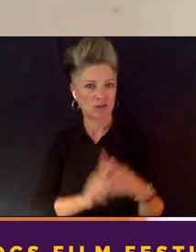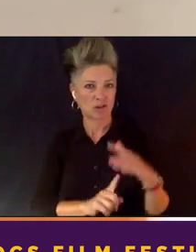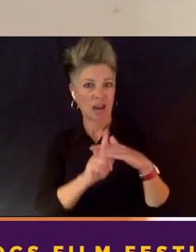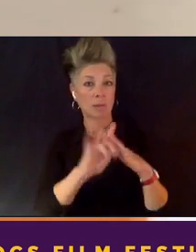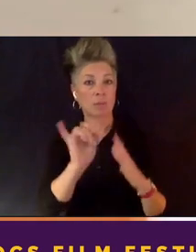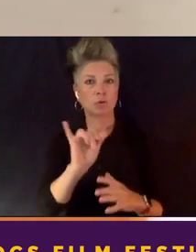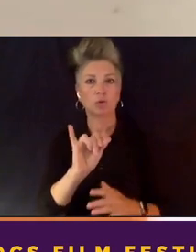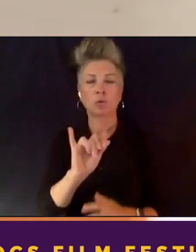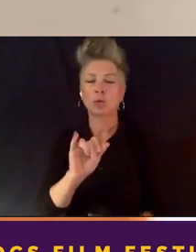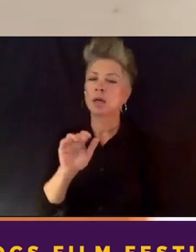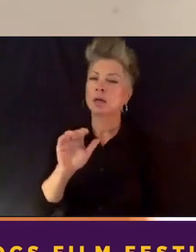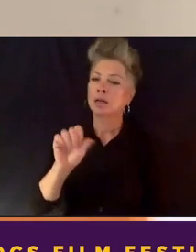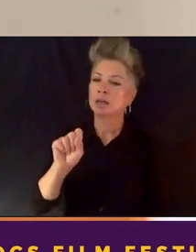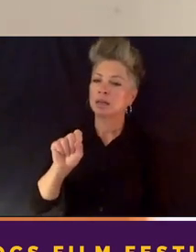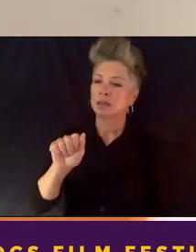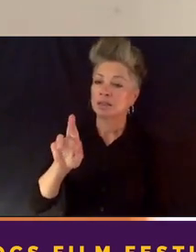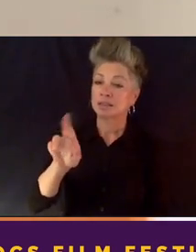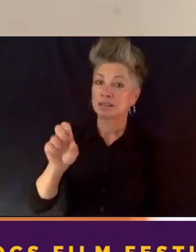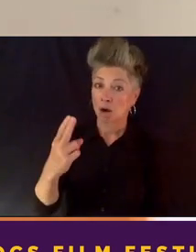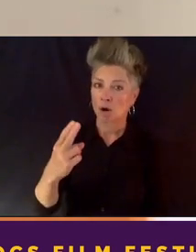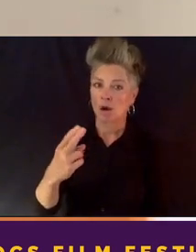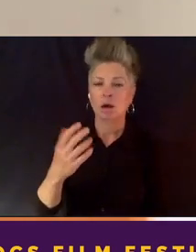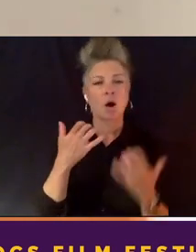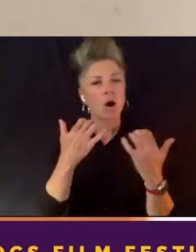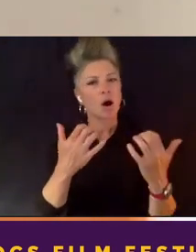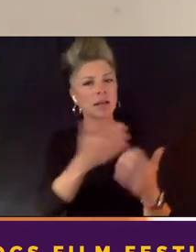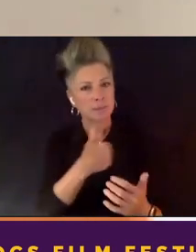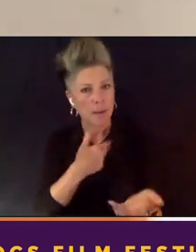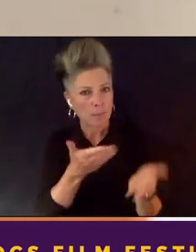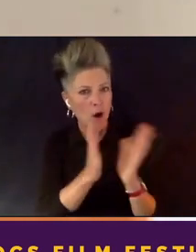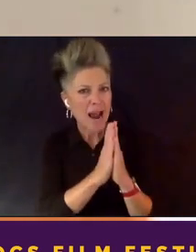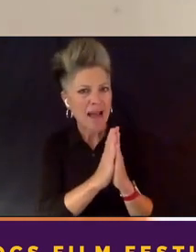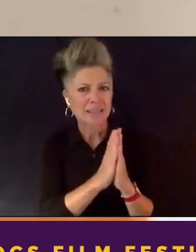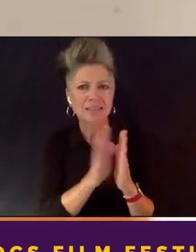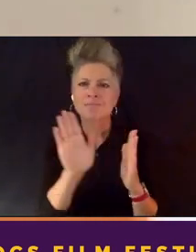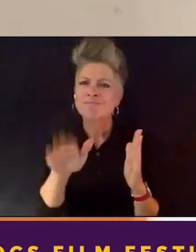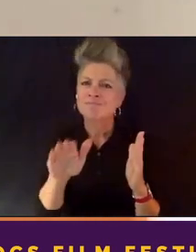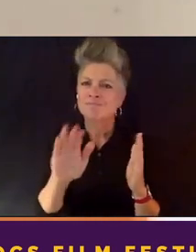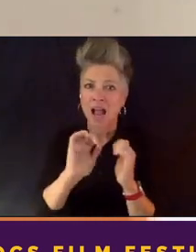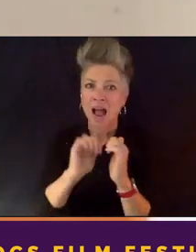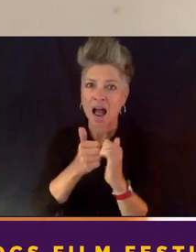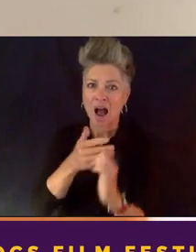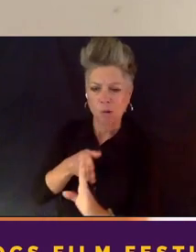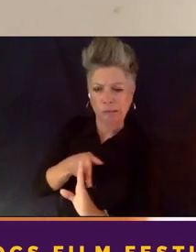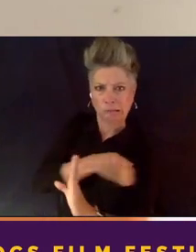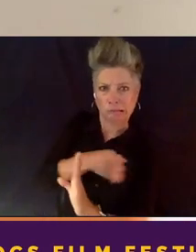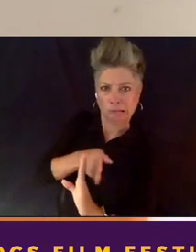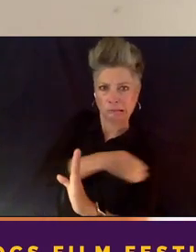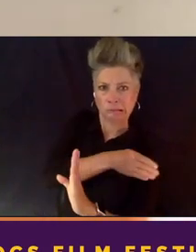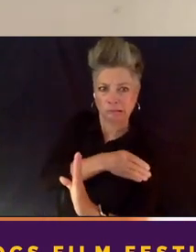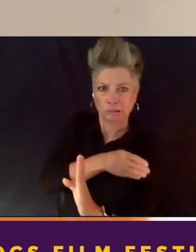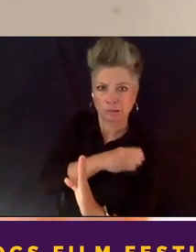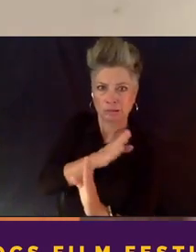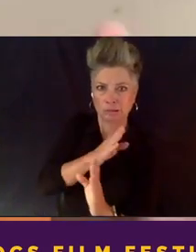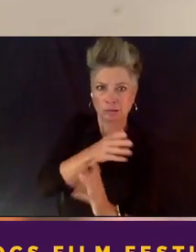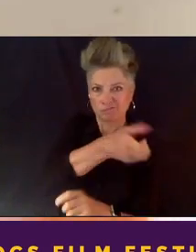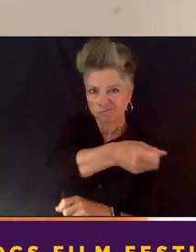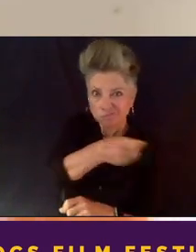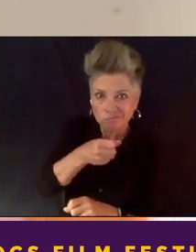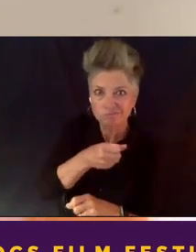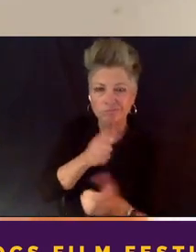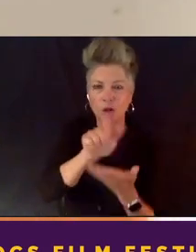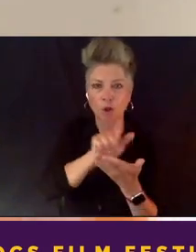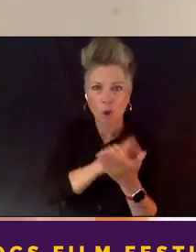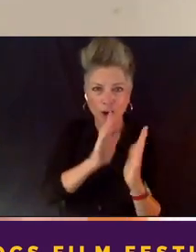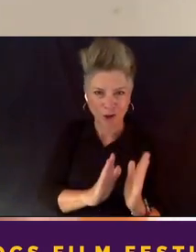to you, which is, you know, one of the audience members has a question about, you know, how early do you get the lawyers involved when, like, what are the touch points